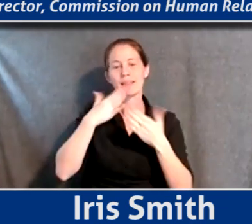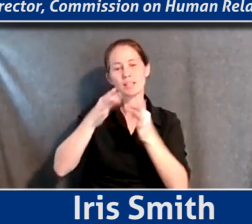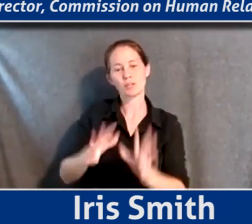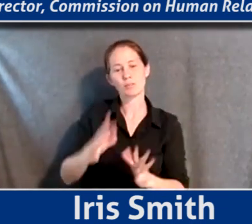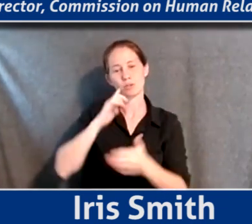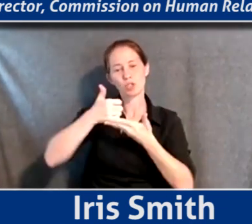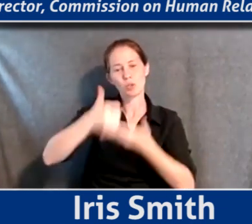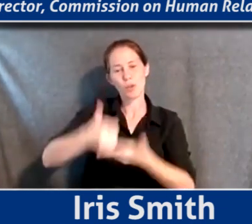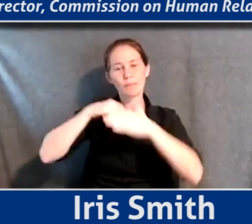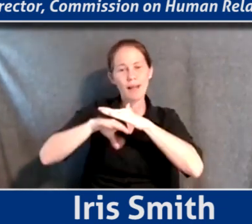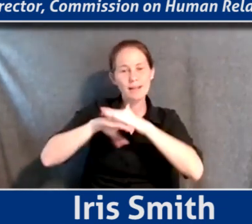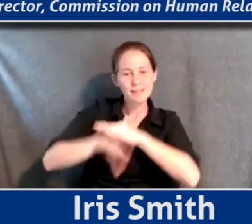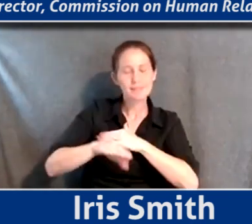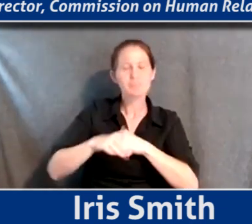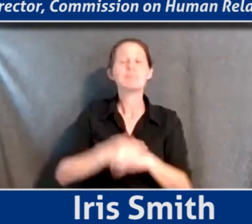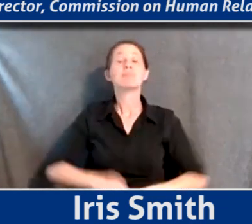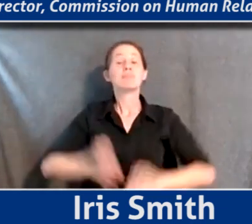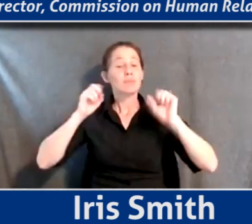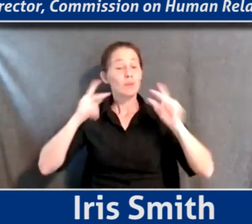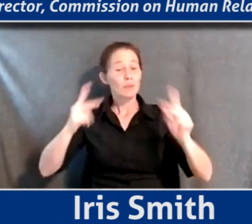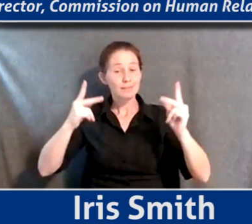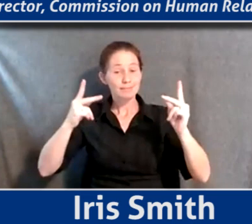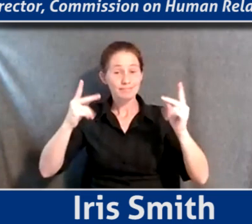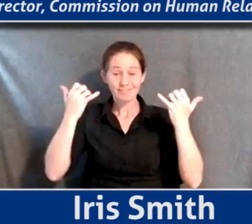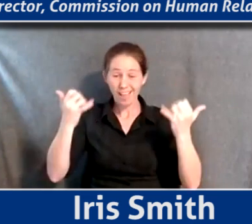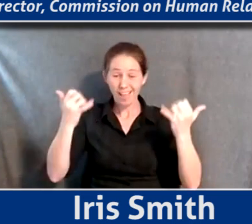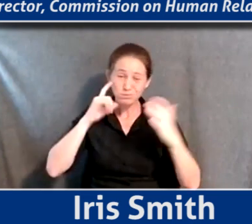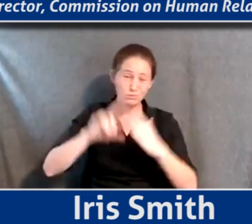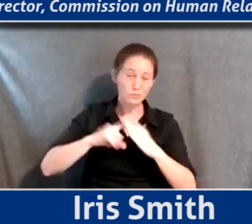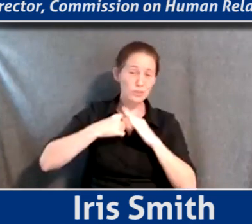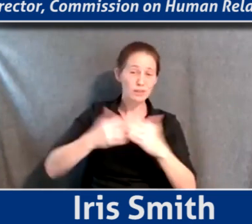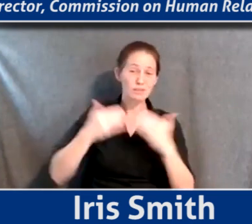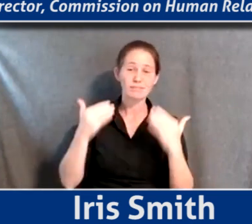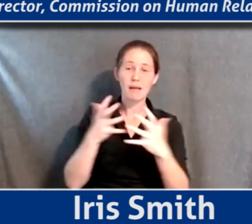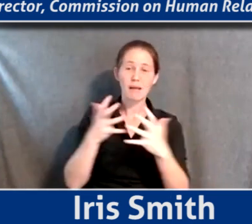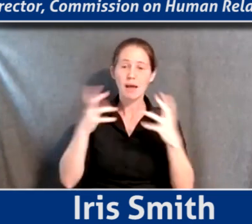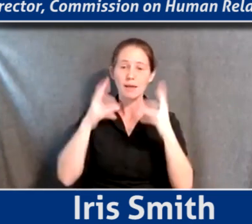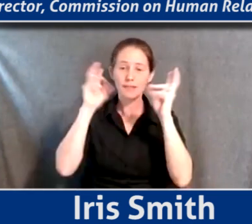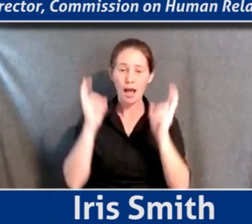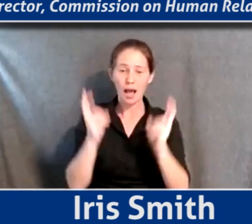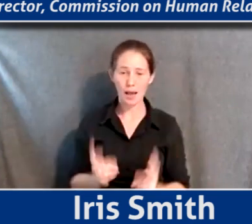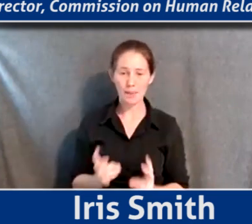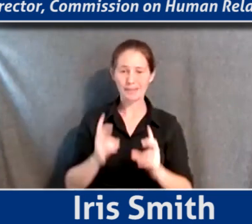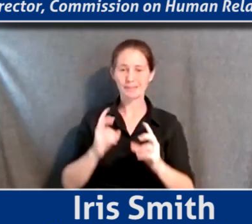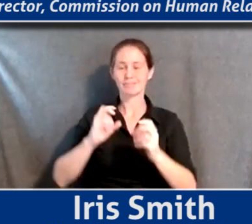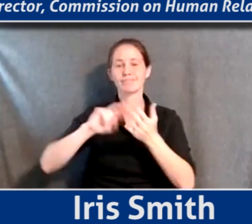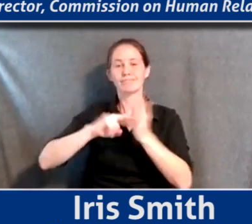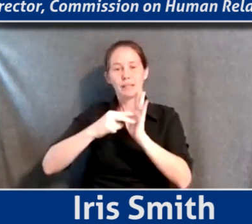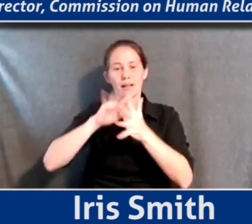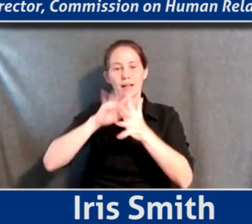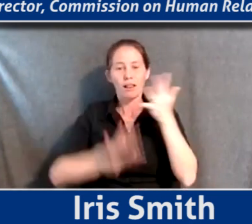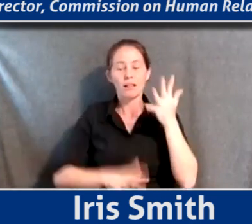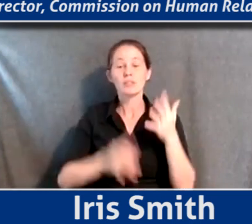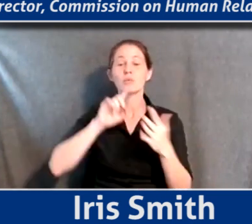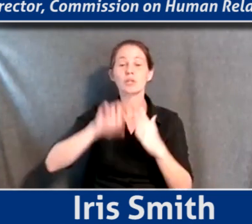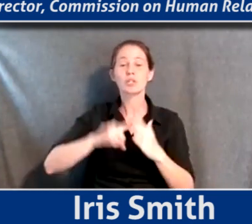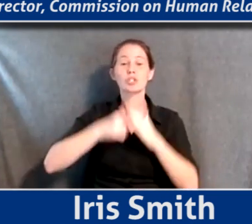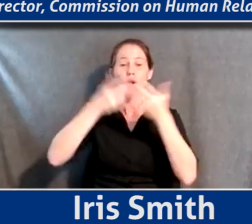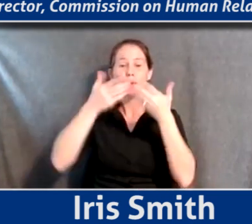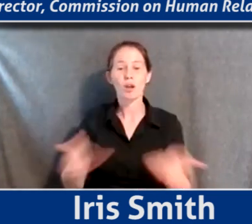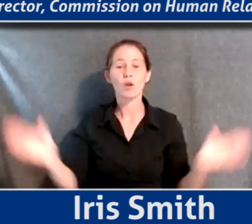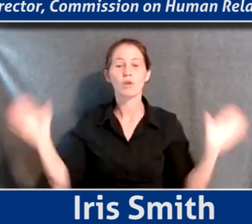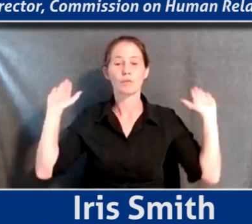more accessible. All right, friends, we have a lot to get into today and a lot of topics and a lot of definitions. So let's start with a high-level overview.